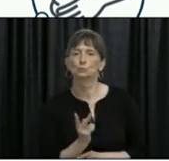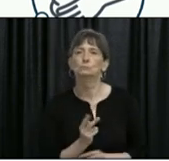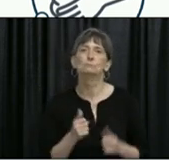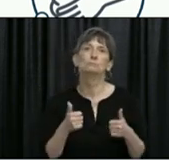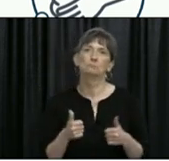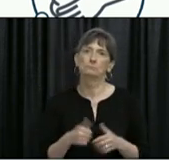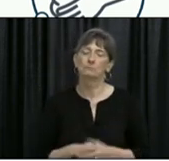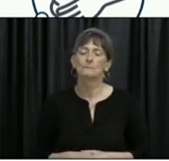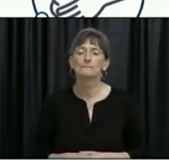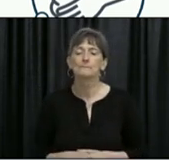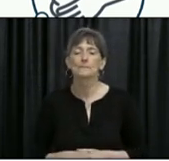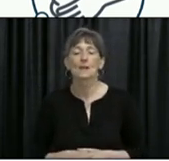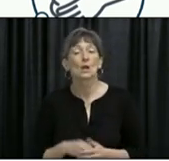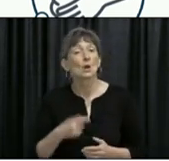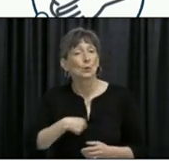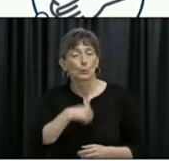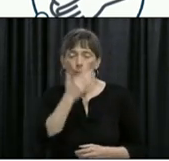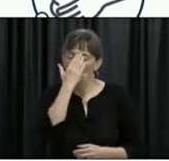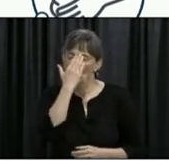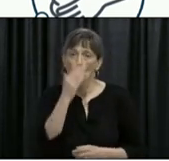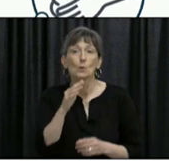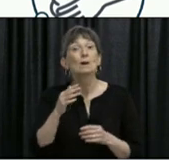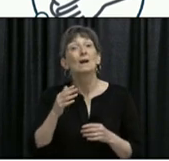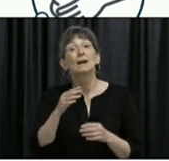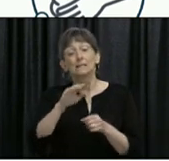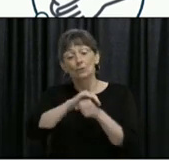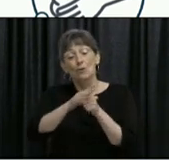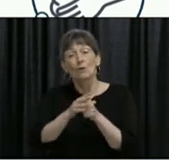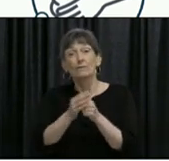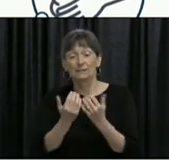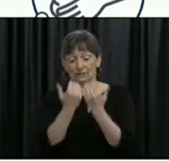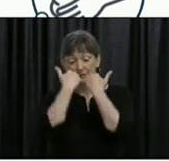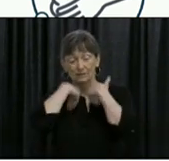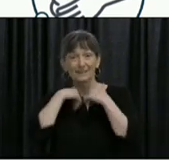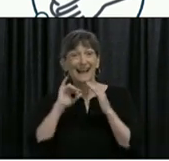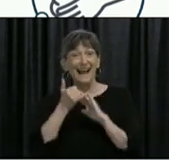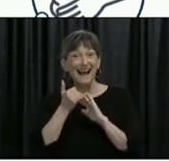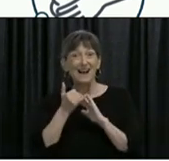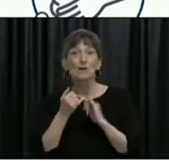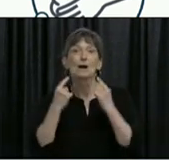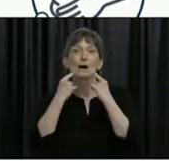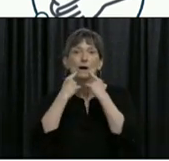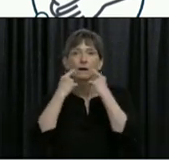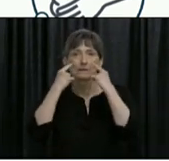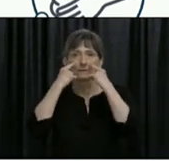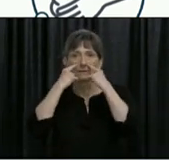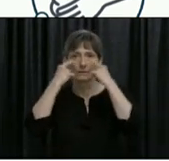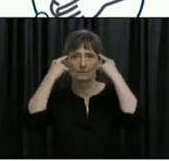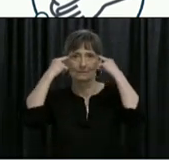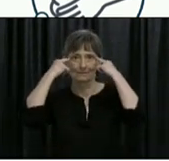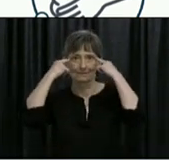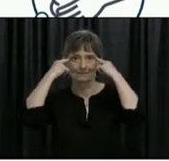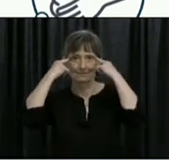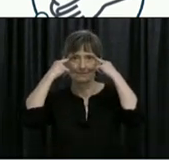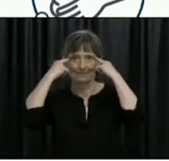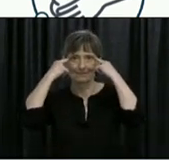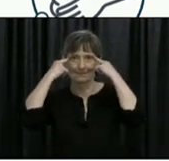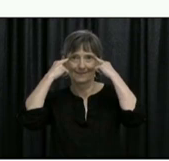We know this virus enters the body through the eyes, nose or mouth, so it's important to avoid touching your face at all times for that reason.